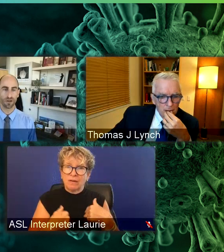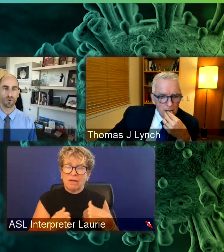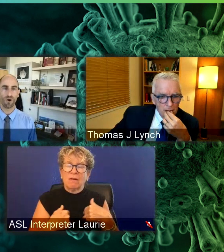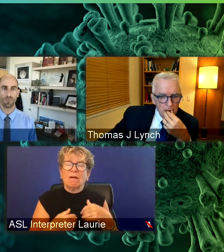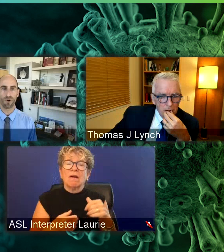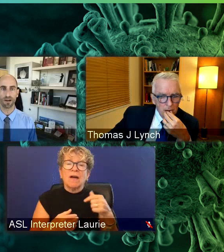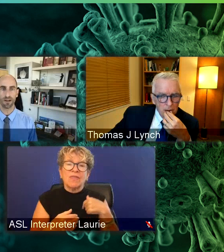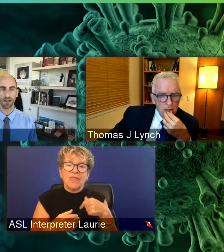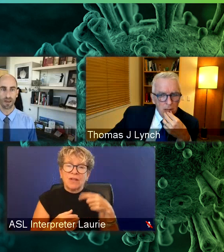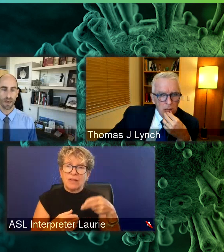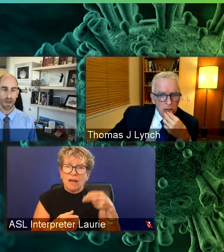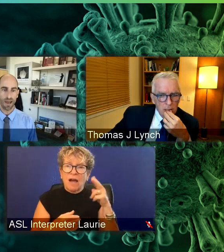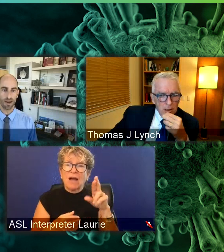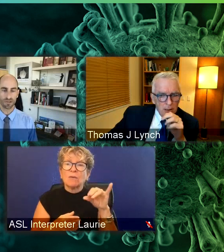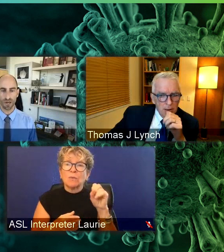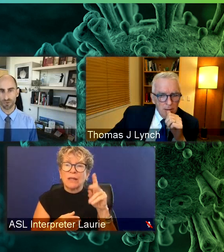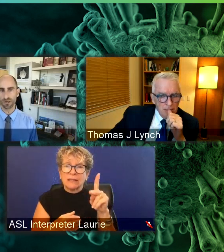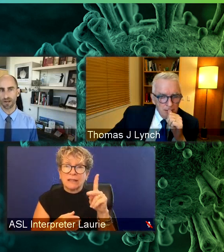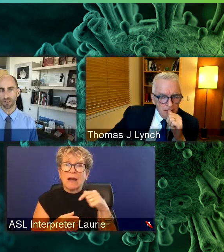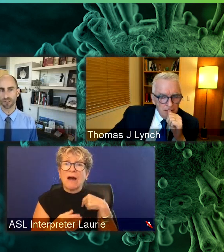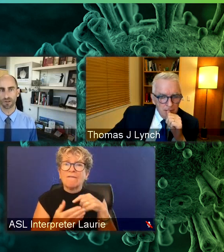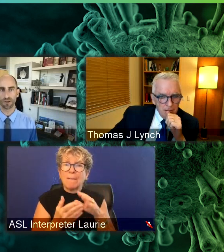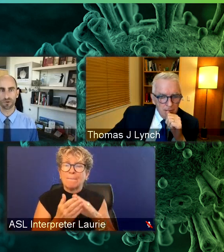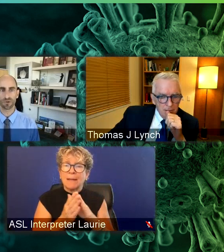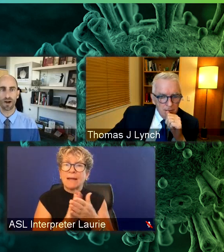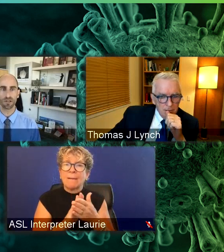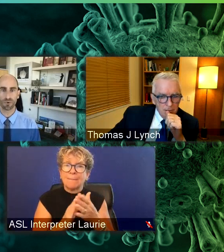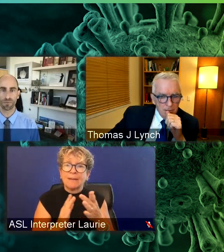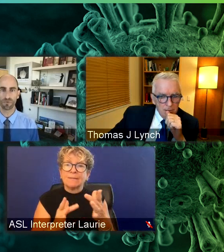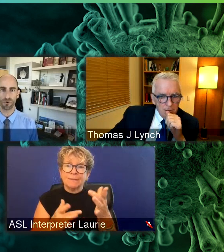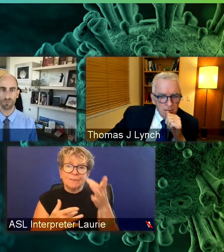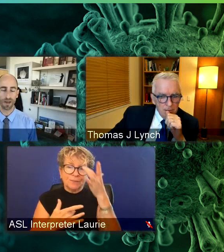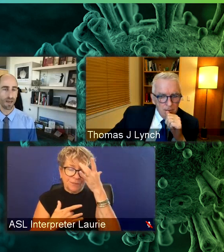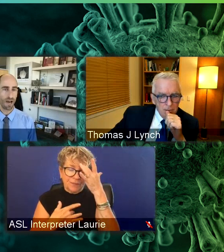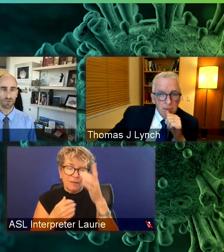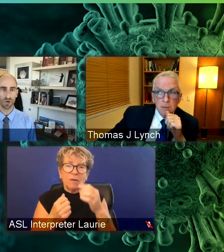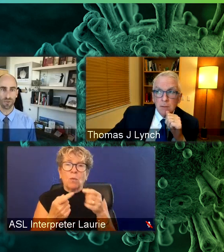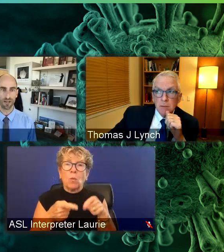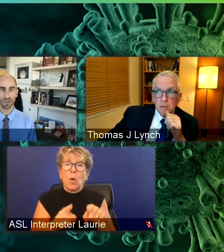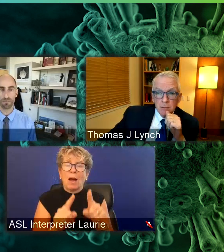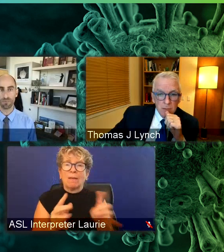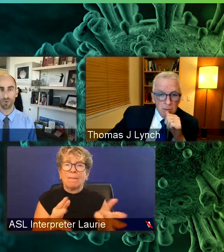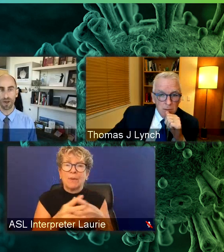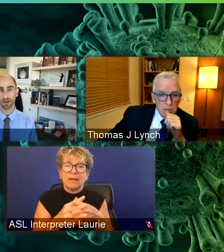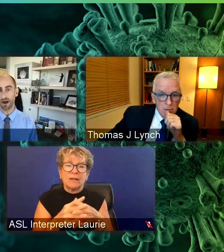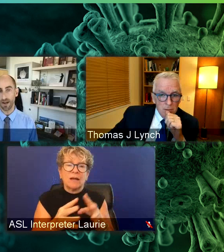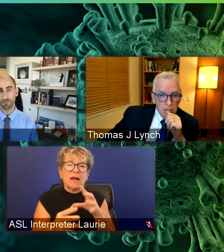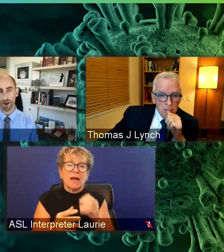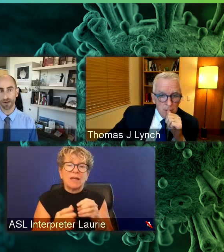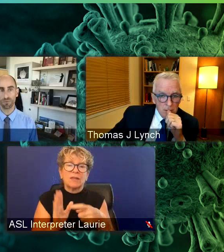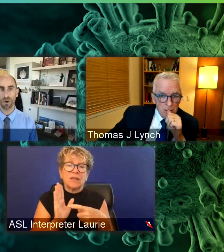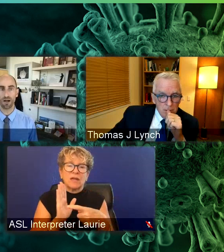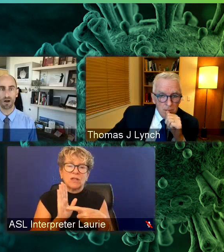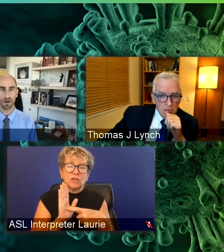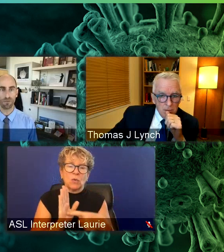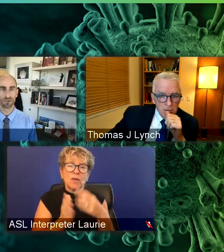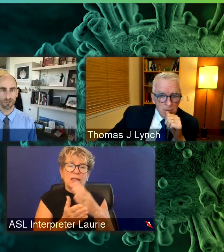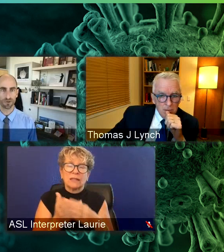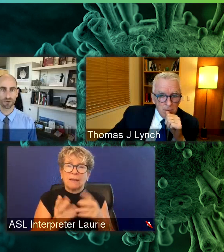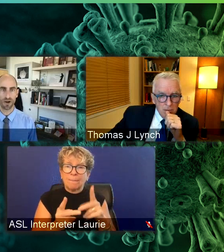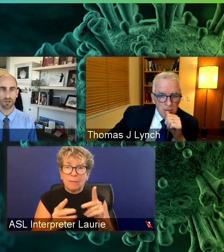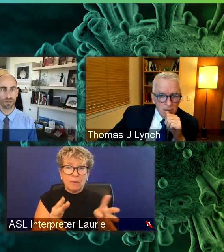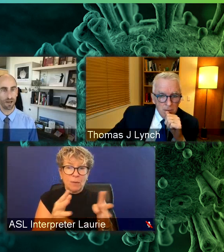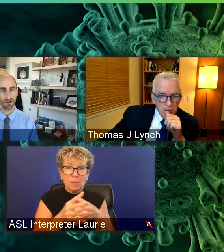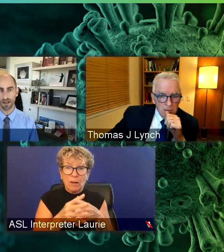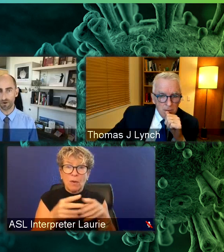infection while pregnant. And subsequent data, since the clinical trials were performed, have shown that some people that got pregnant while on